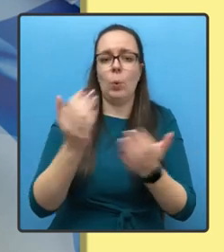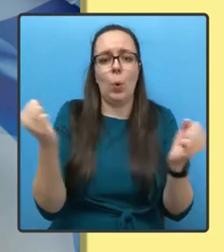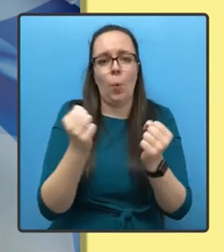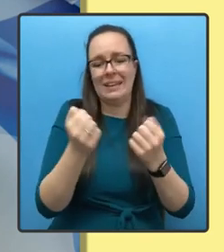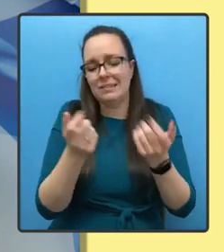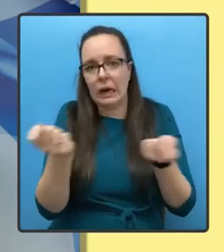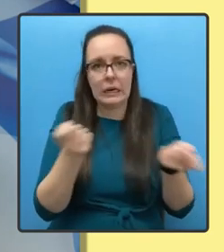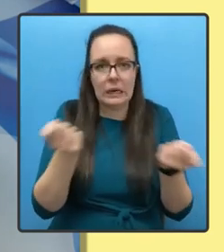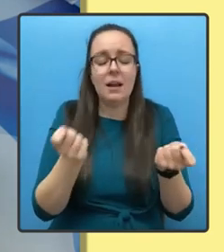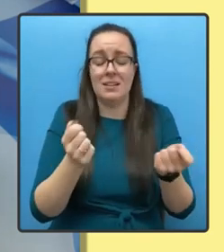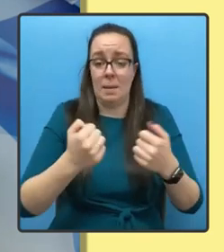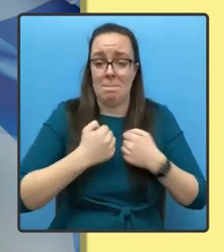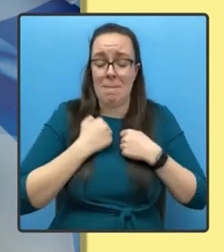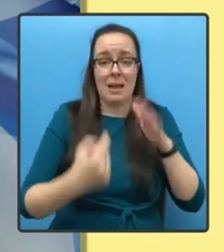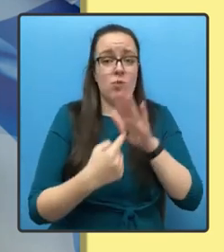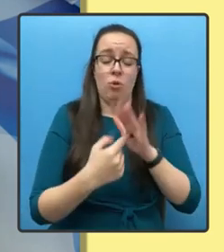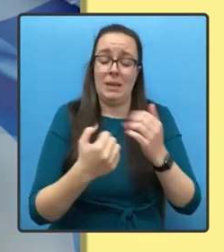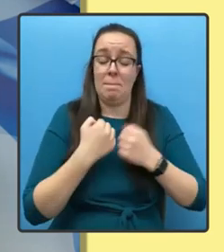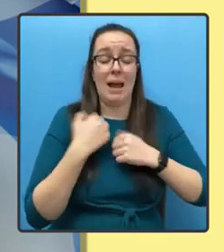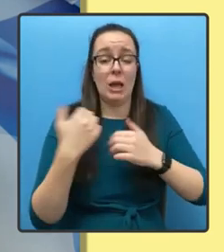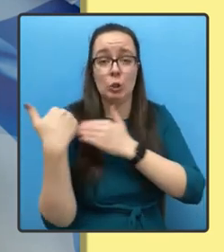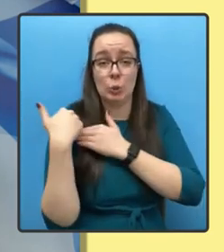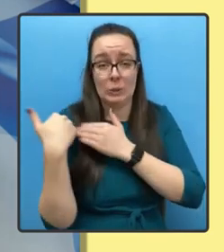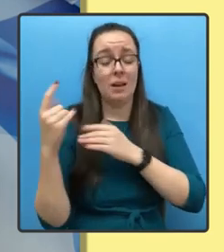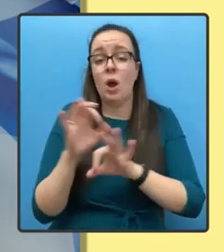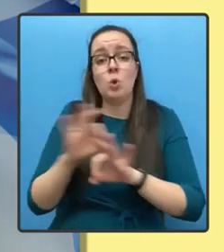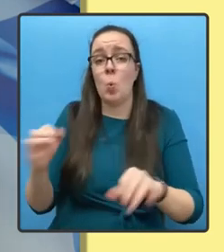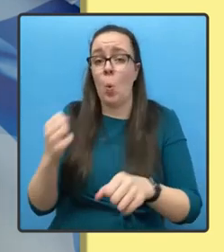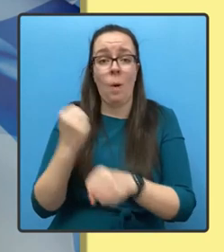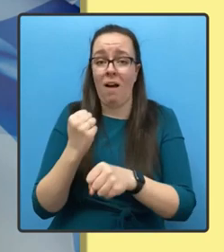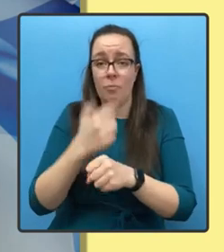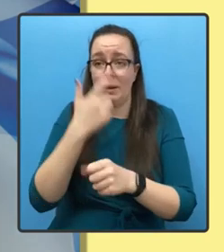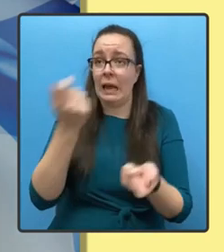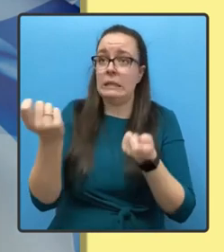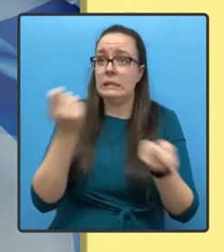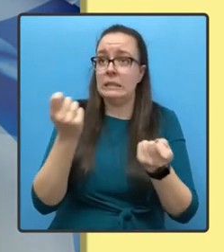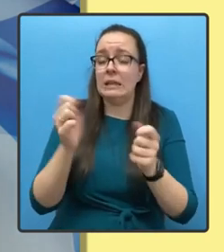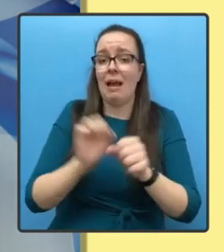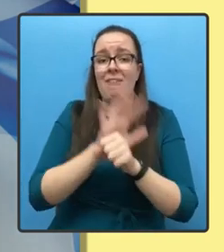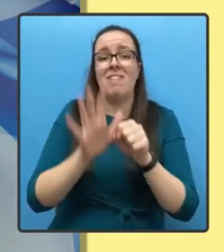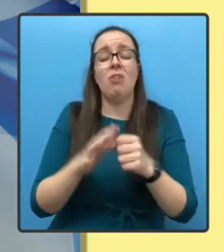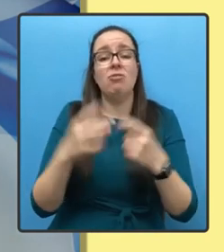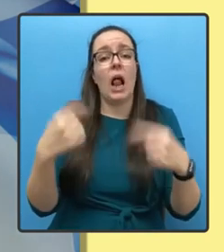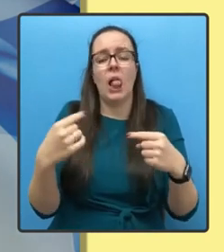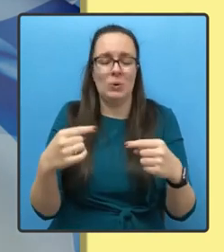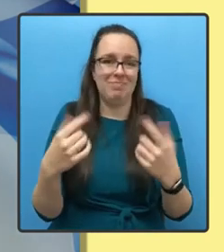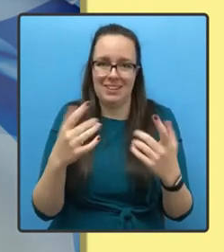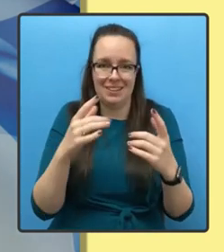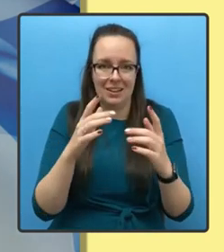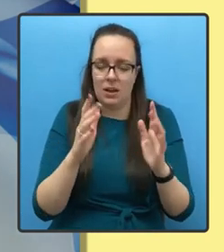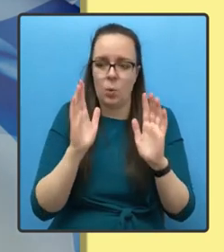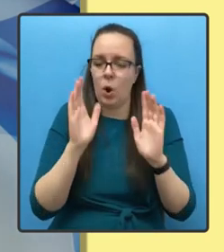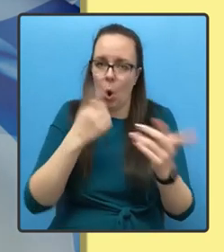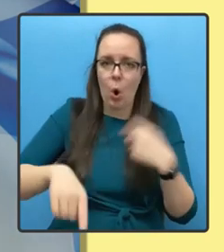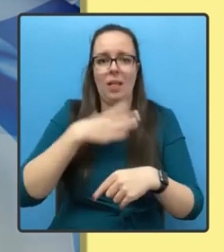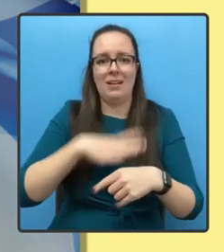But no government can fight a virus alone. We all need to play our part. That was true before the